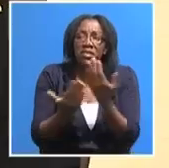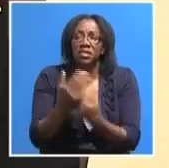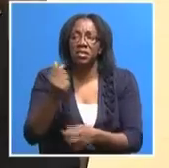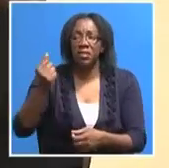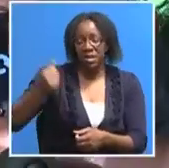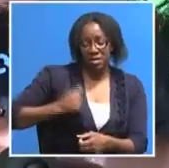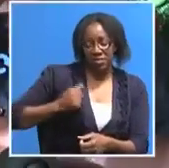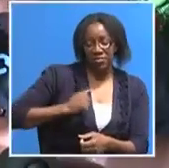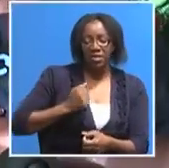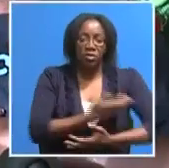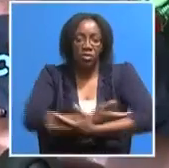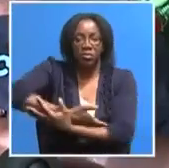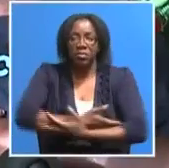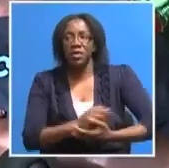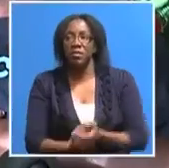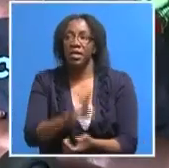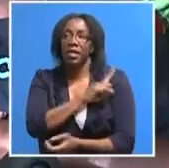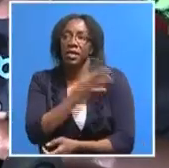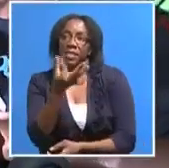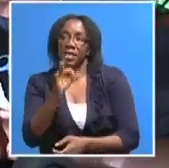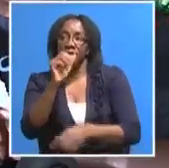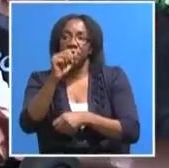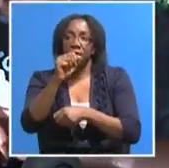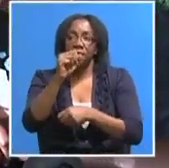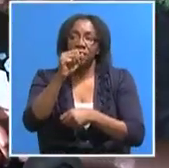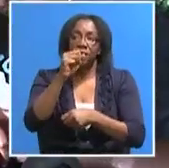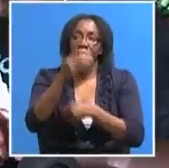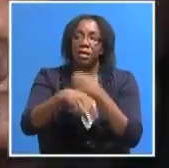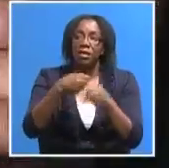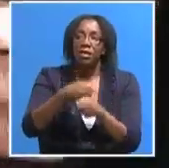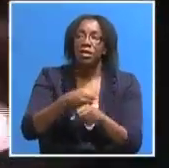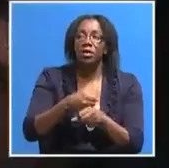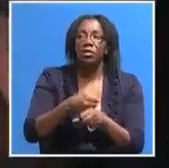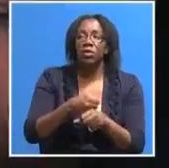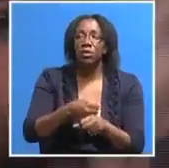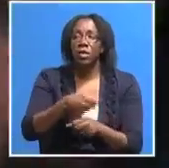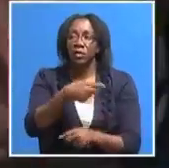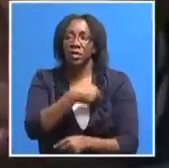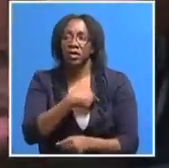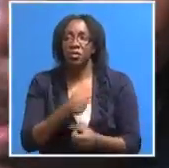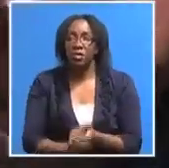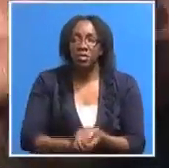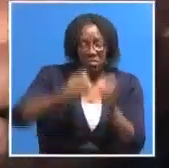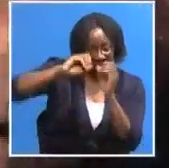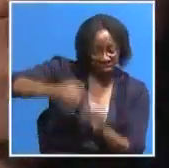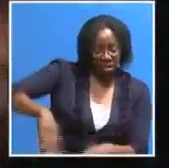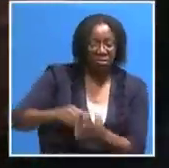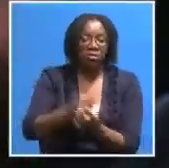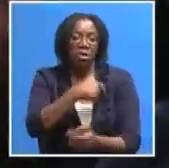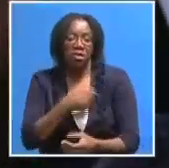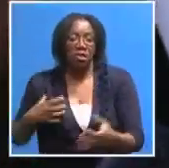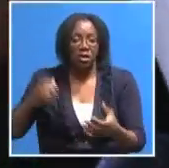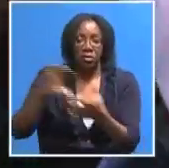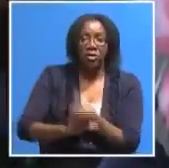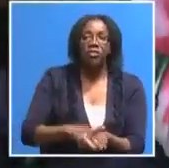of her child. 19-year-old Vihonga Njodo was left by her boyfriend as soon as she broke the news that she was expecting